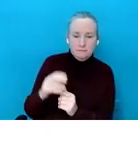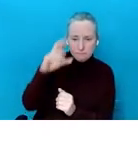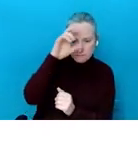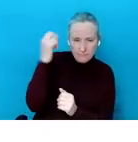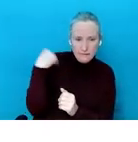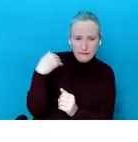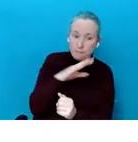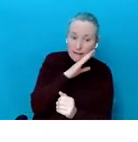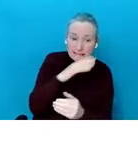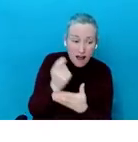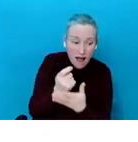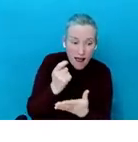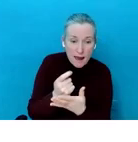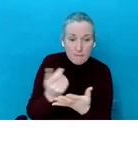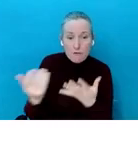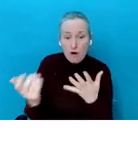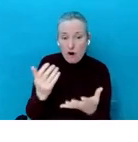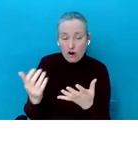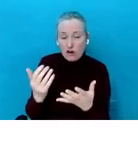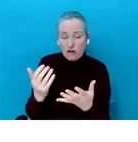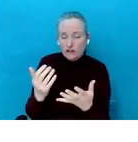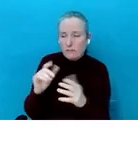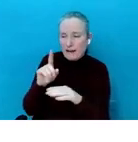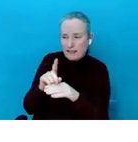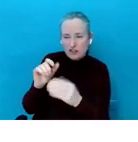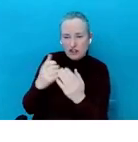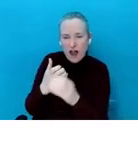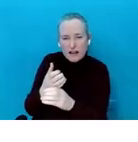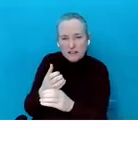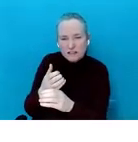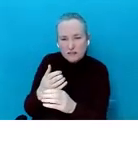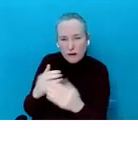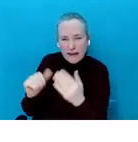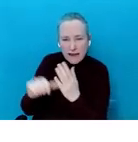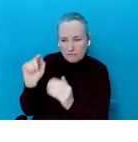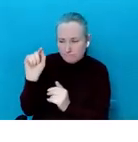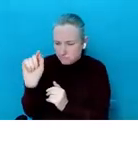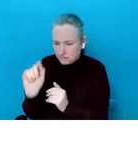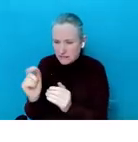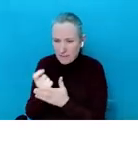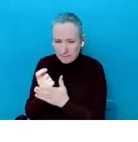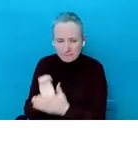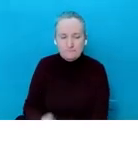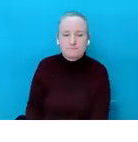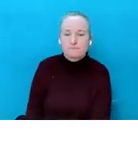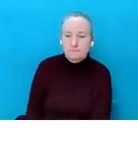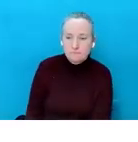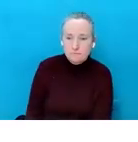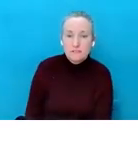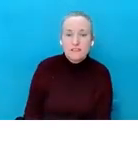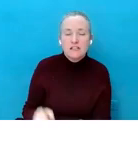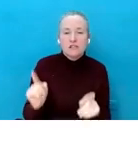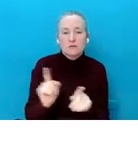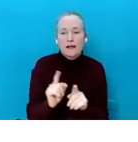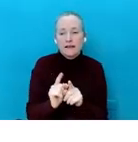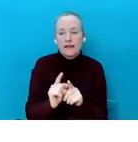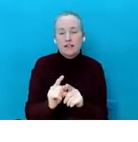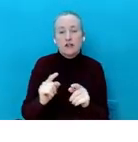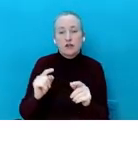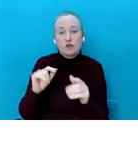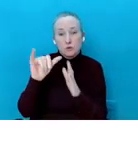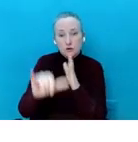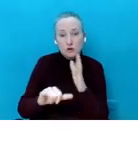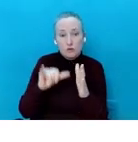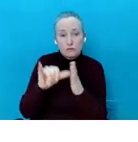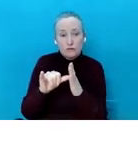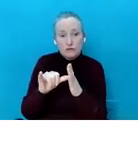be like 7pm in the evening, depending on the age of your child. And, and, you know, when you're on a video on YouTube, it also plays to